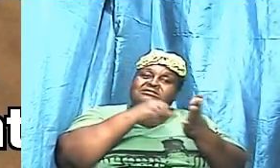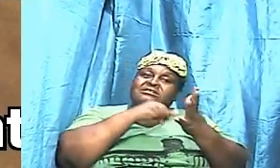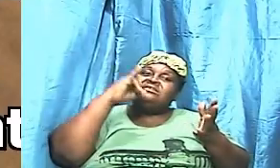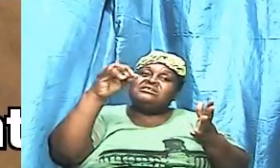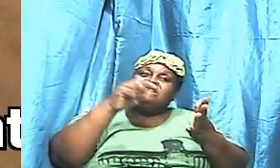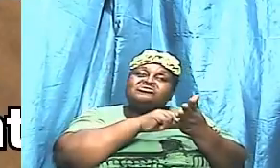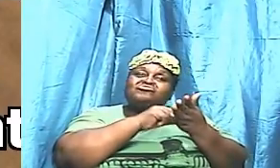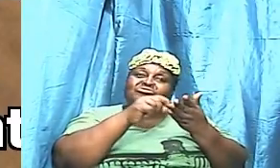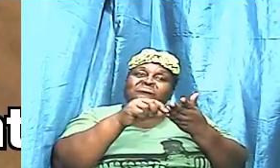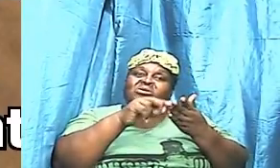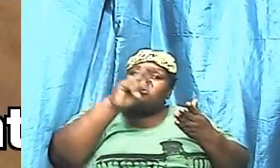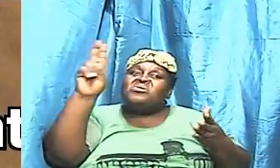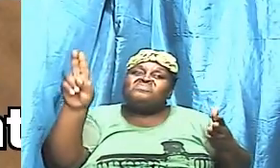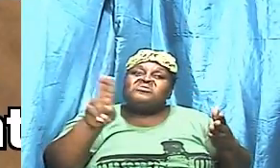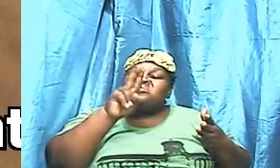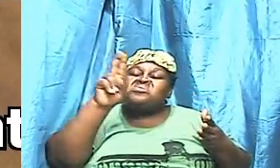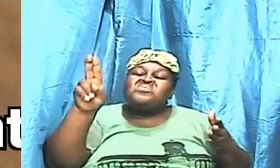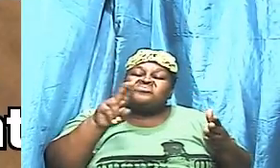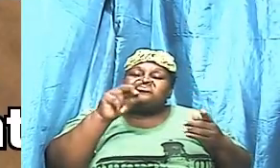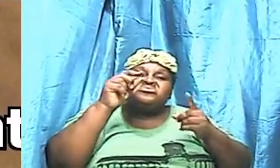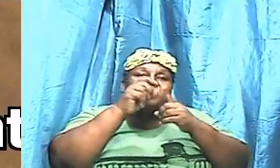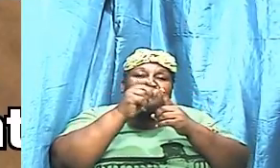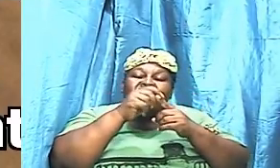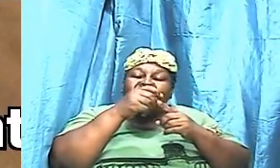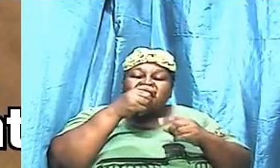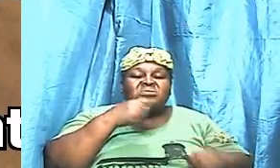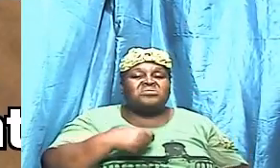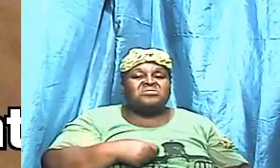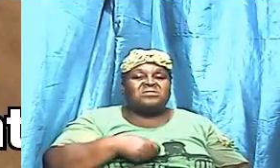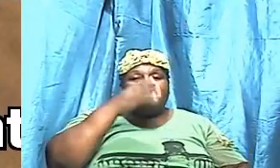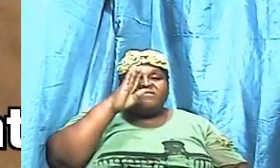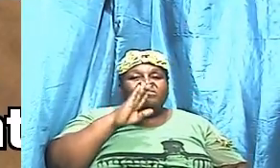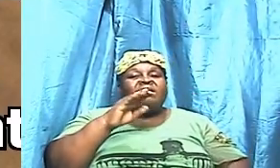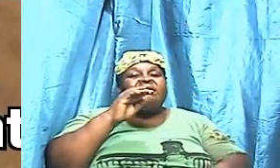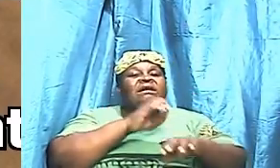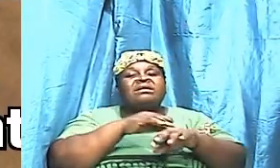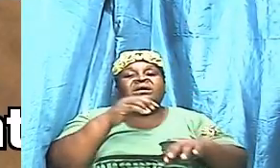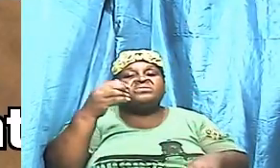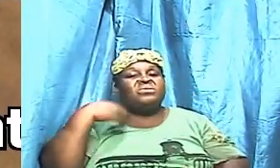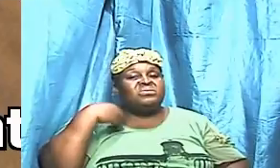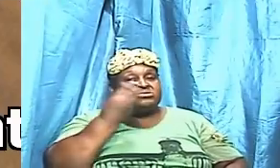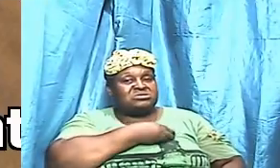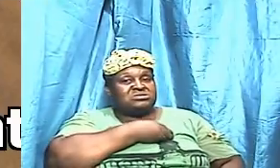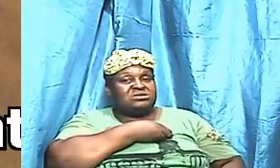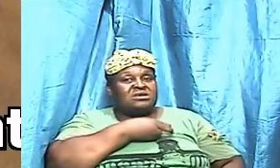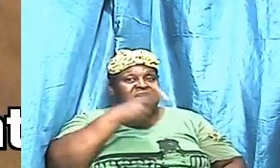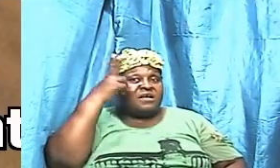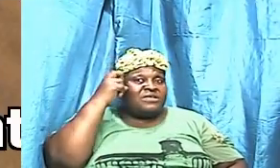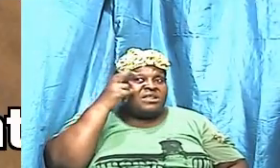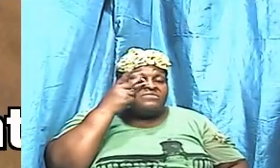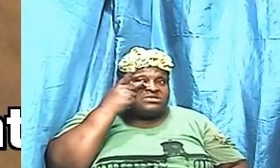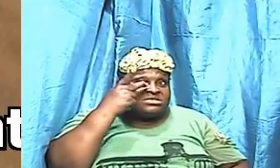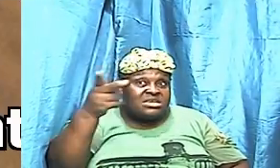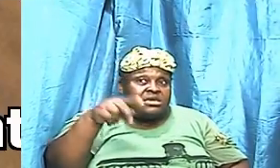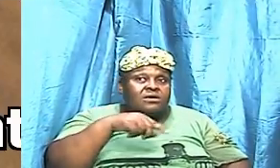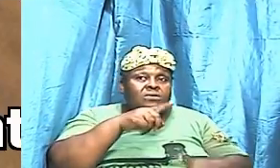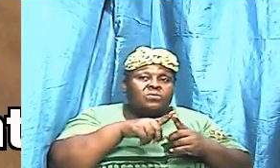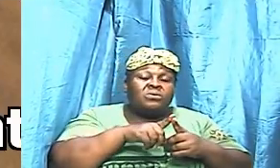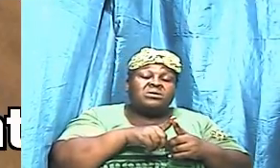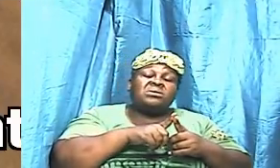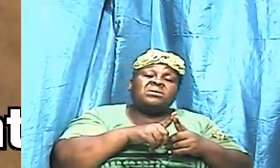he uses the word at us saints of God he sees when you are going through a weak moment